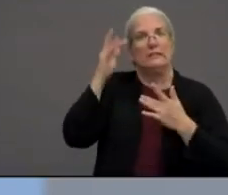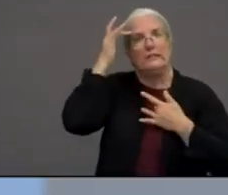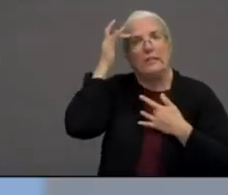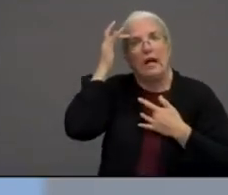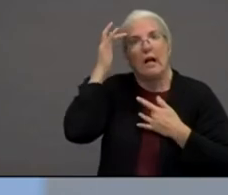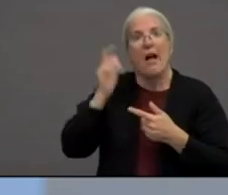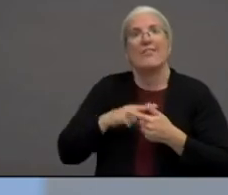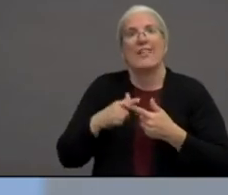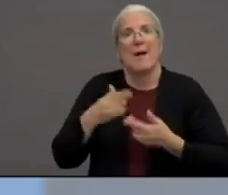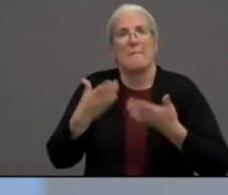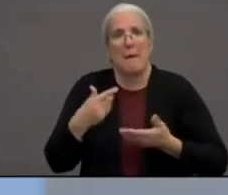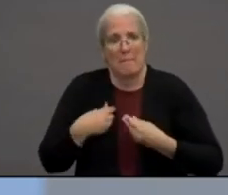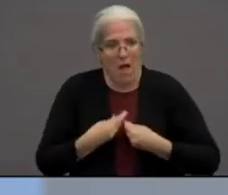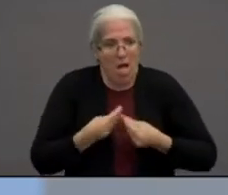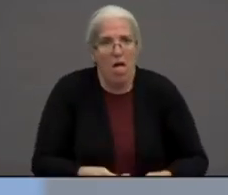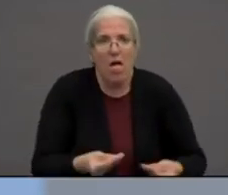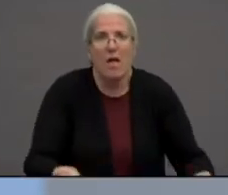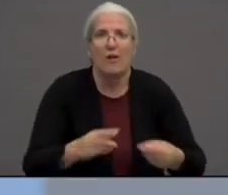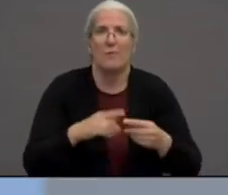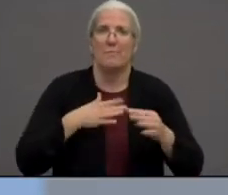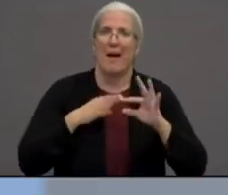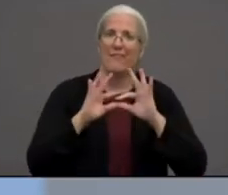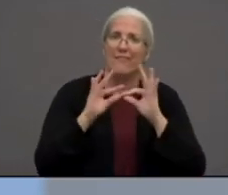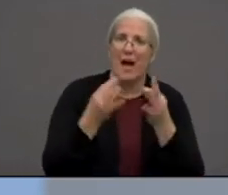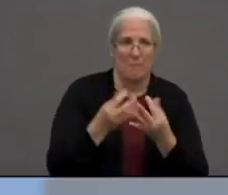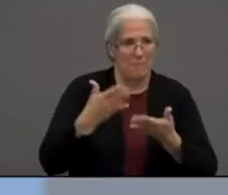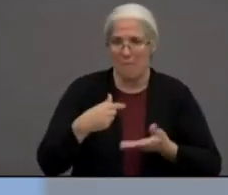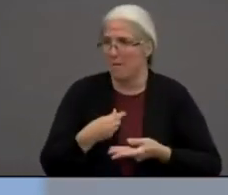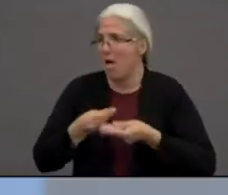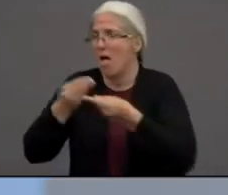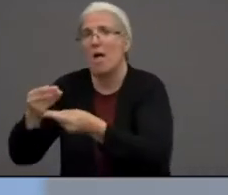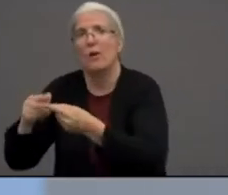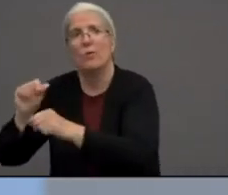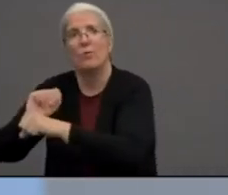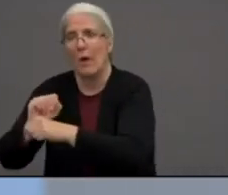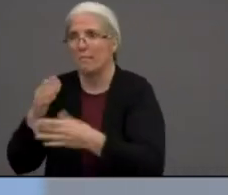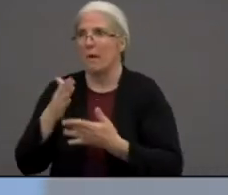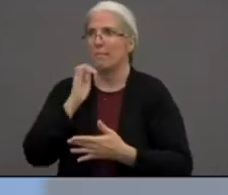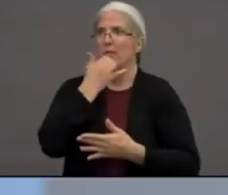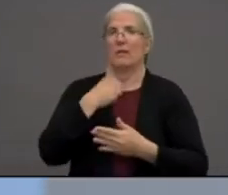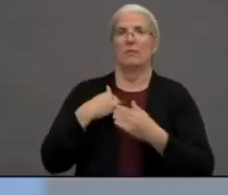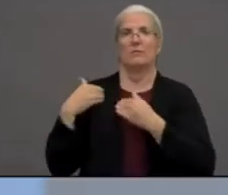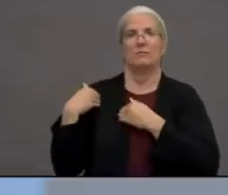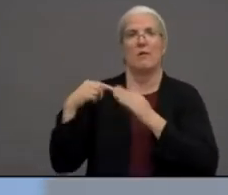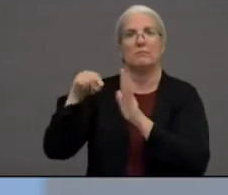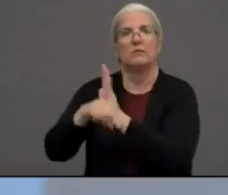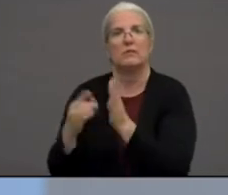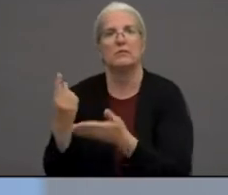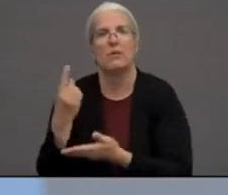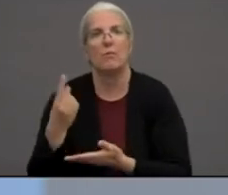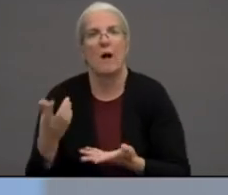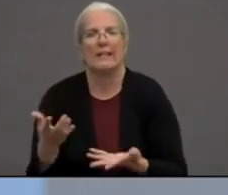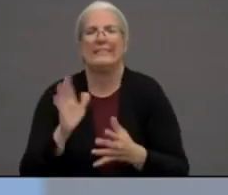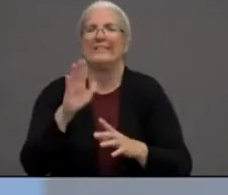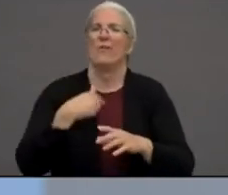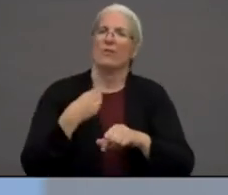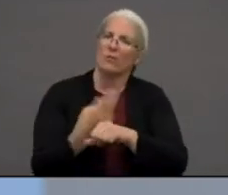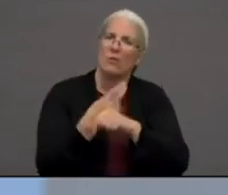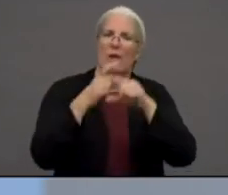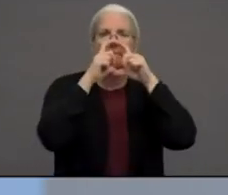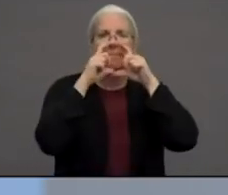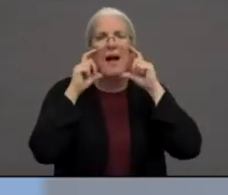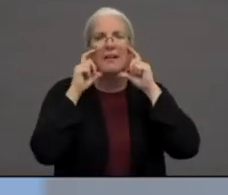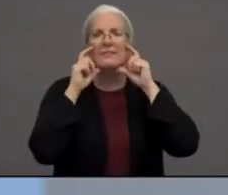And it might kill somebody. And so it's important that we wear masks. Two hours, 15 minutes,